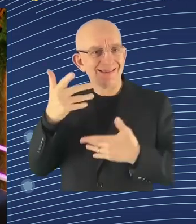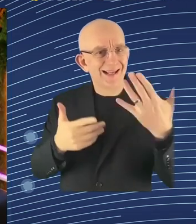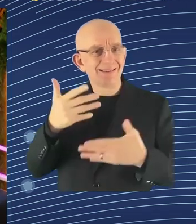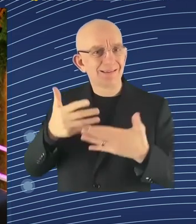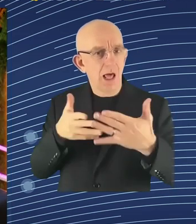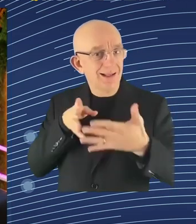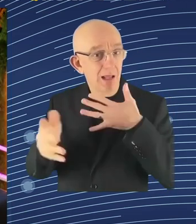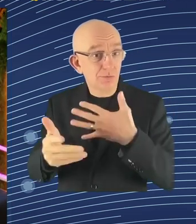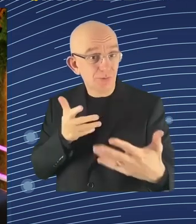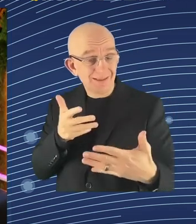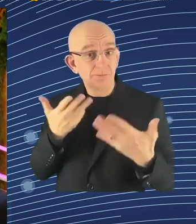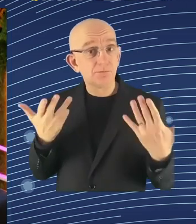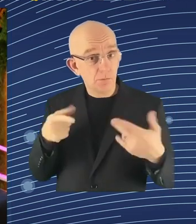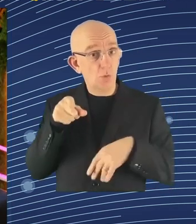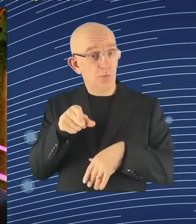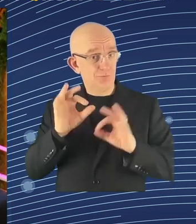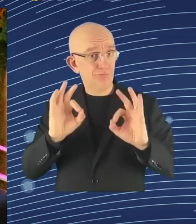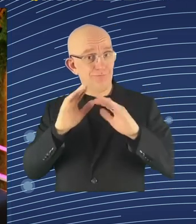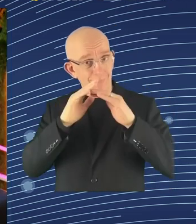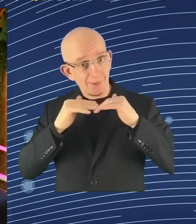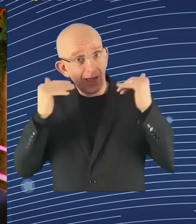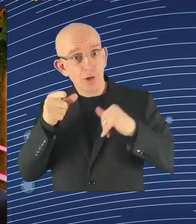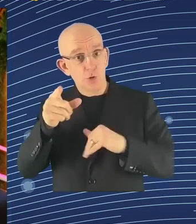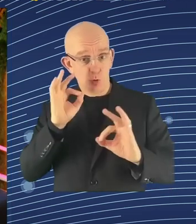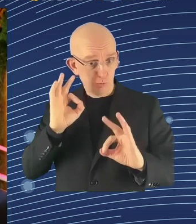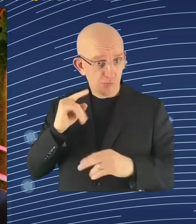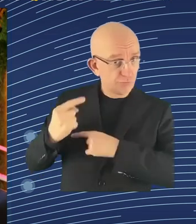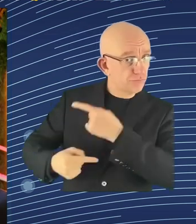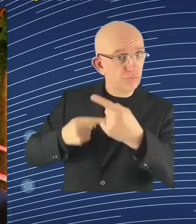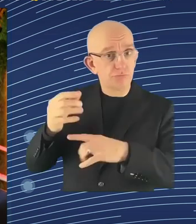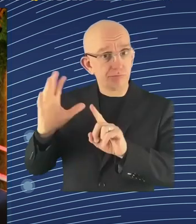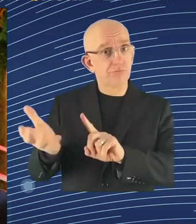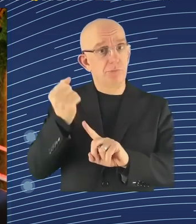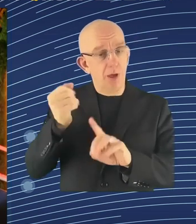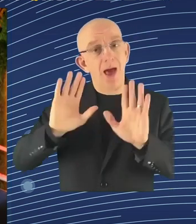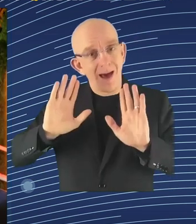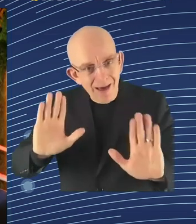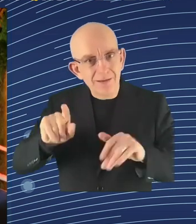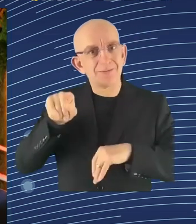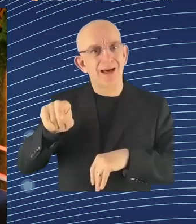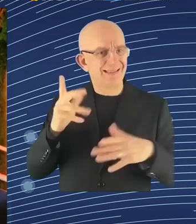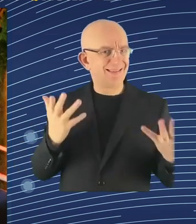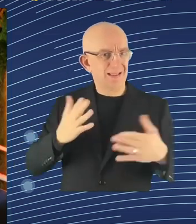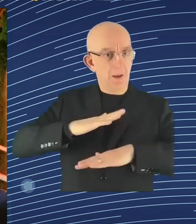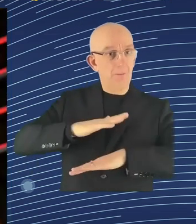view. Are you happy with the directions that the EU is heading in terms of the regulation of AI?